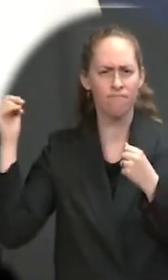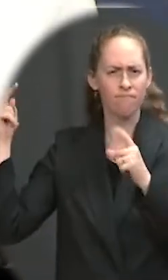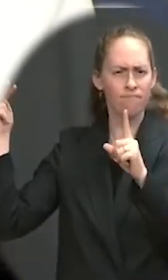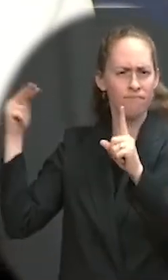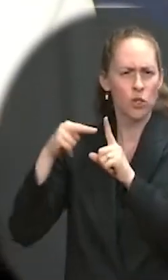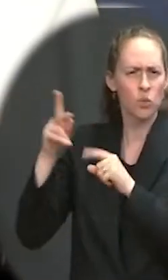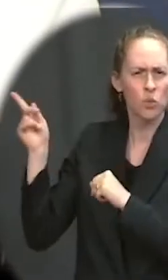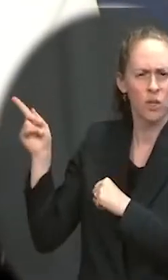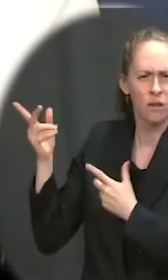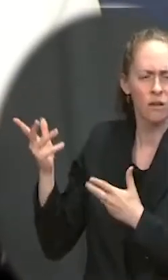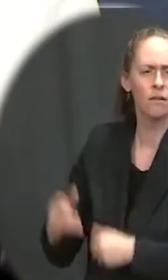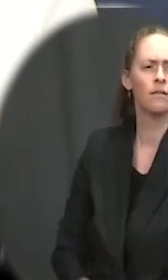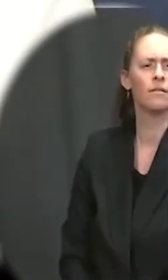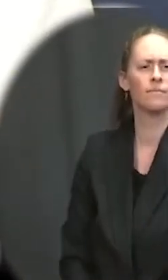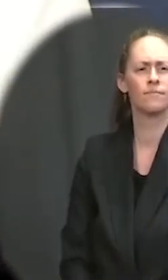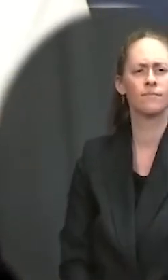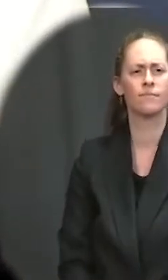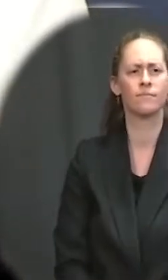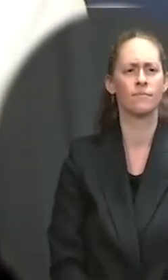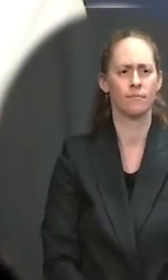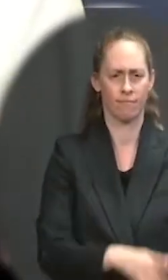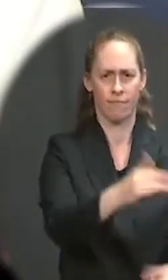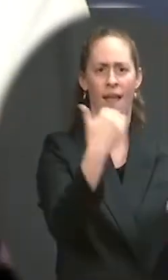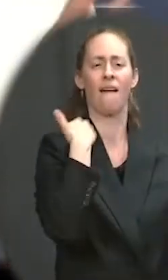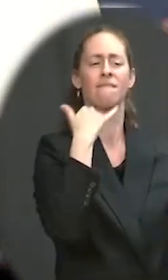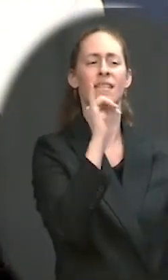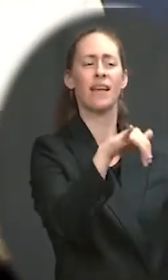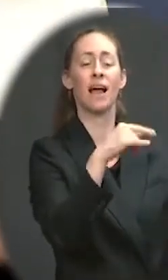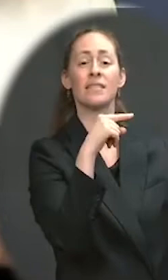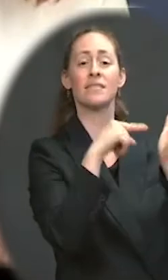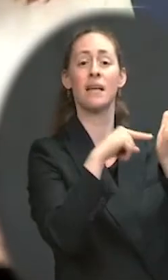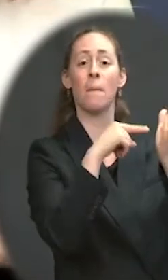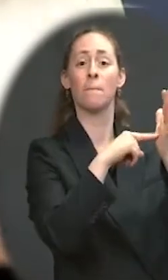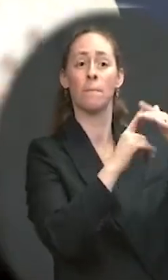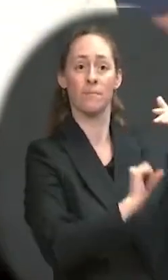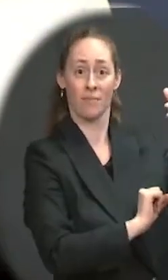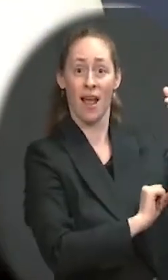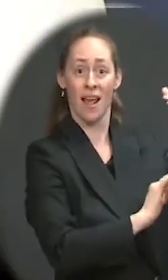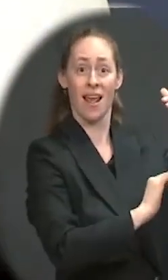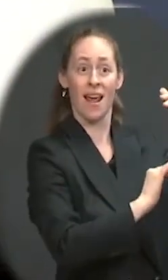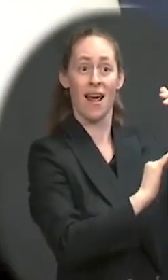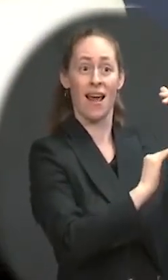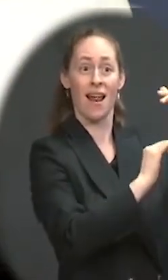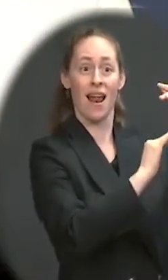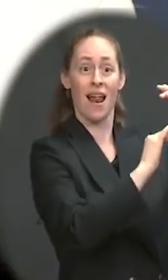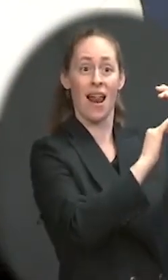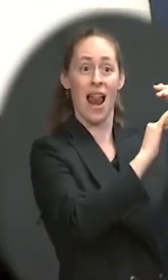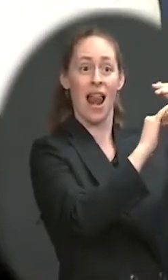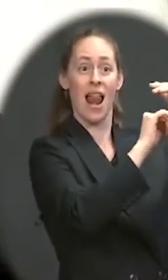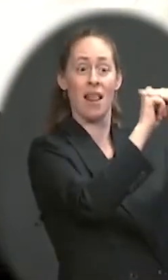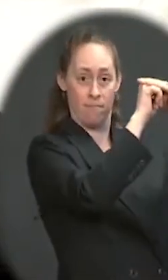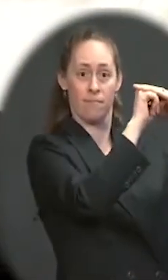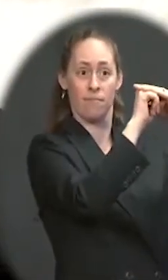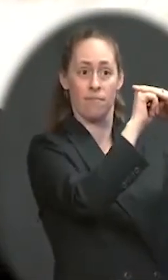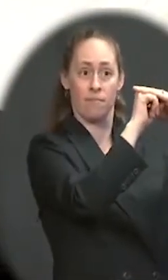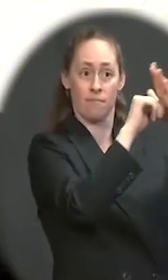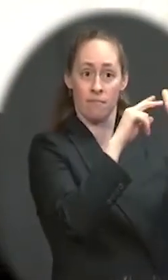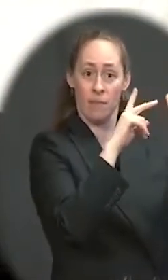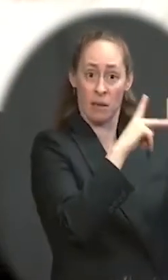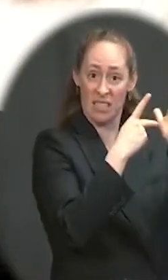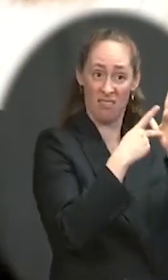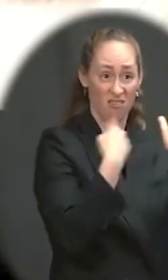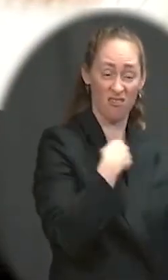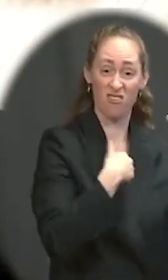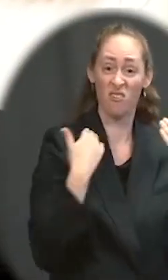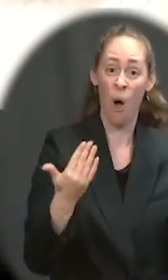the debt ceiling does not authorize new spending. Sometimes they're — I'm not saying you're confused about that. Some people sometimes are. It merely allows